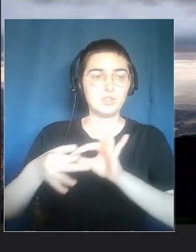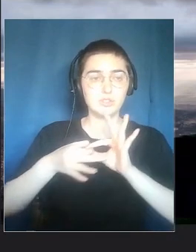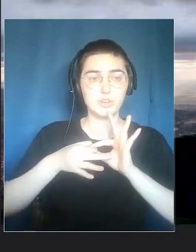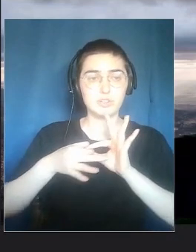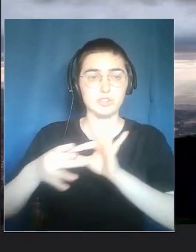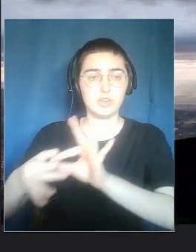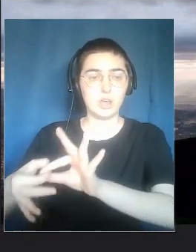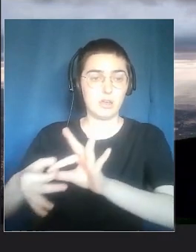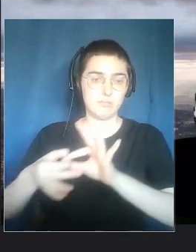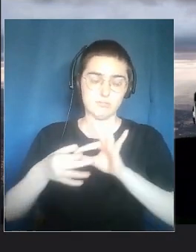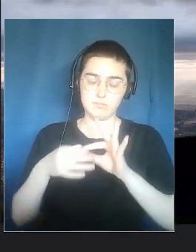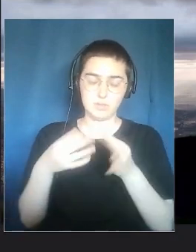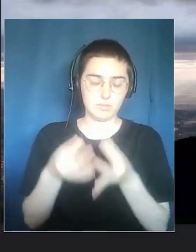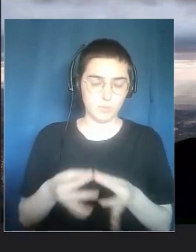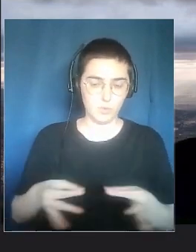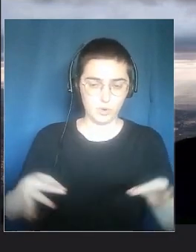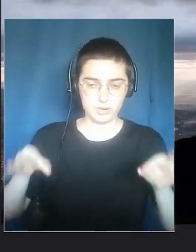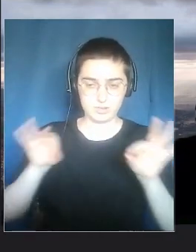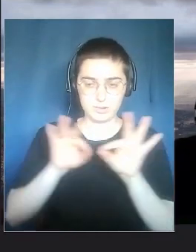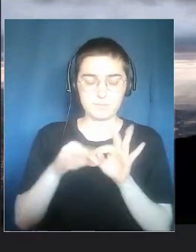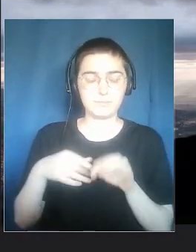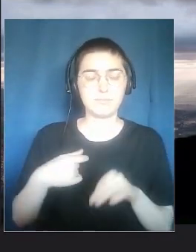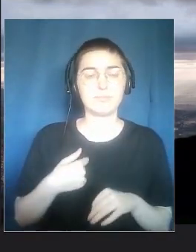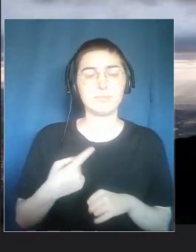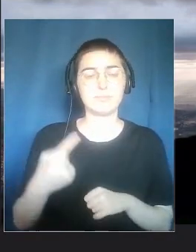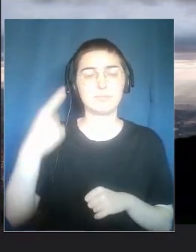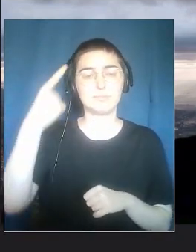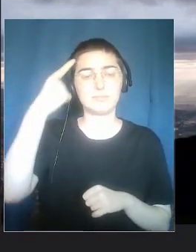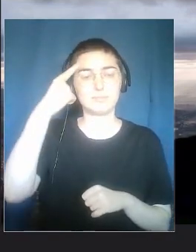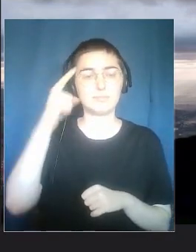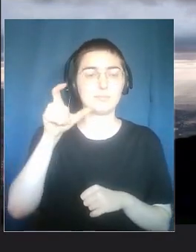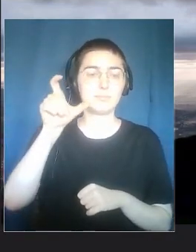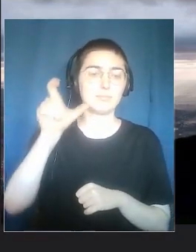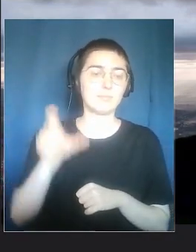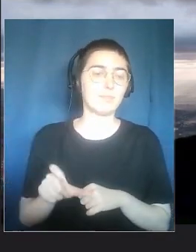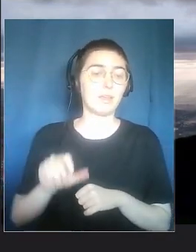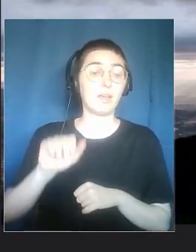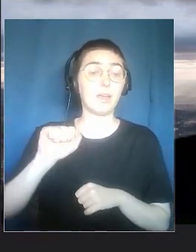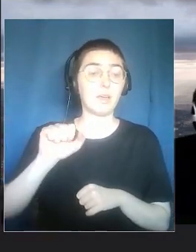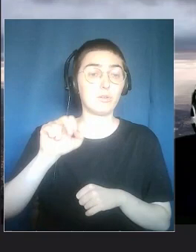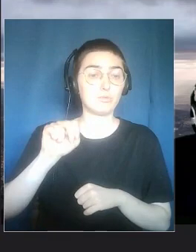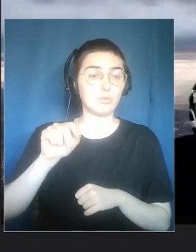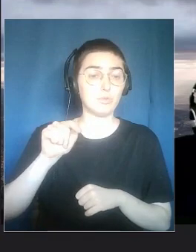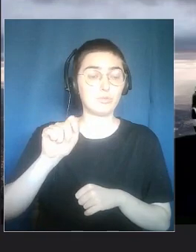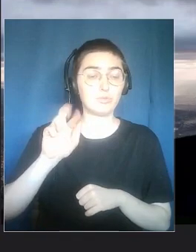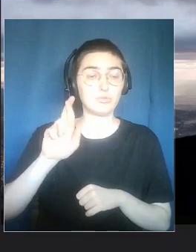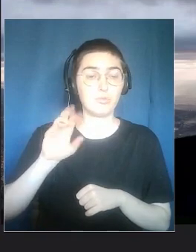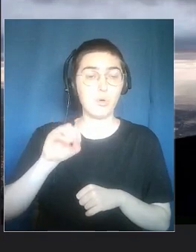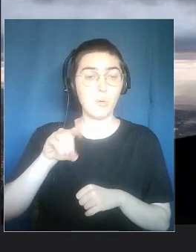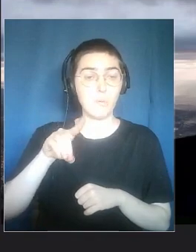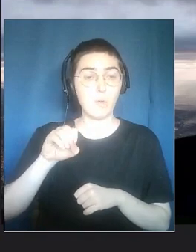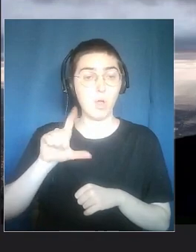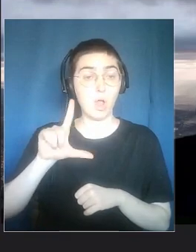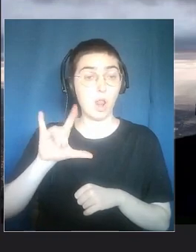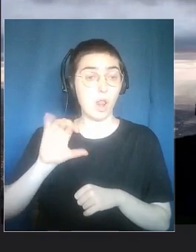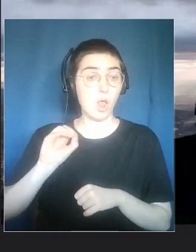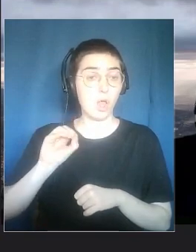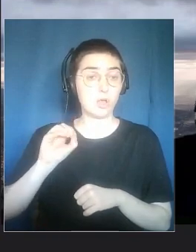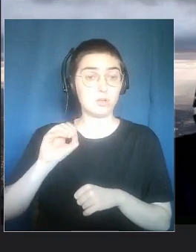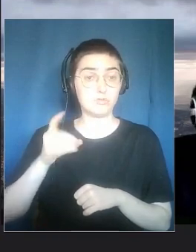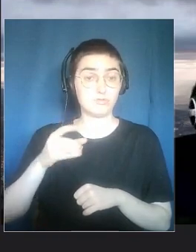the important element here is relationality. I always think about an anthropologist